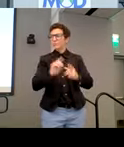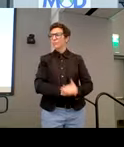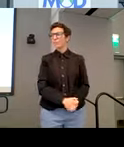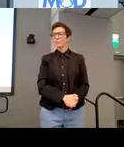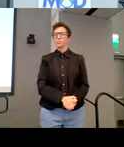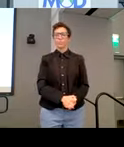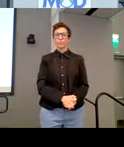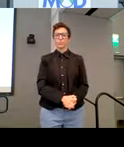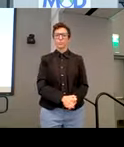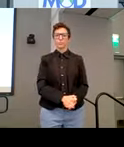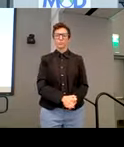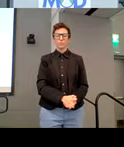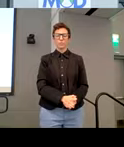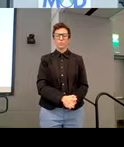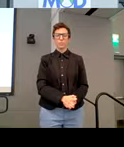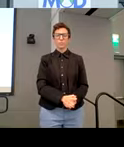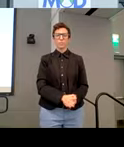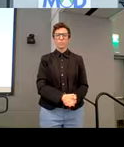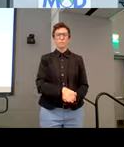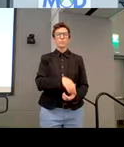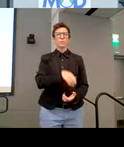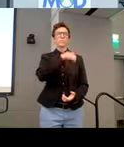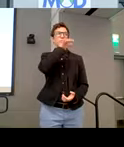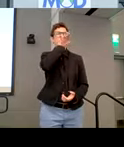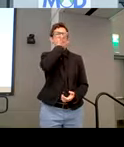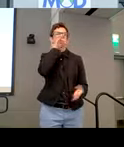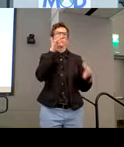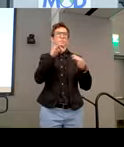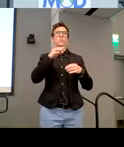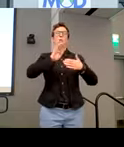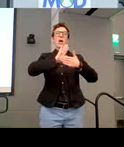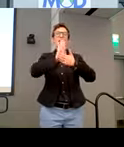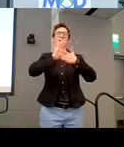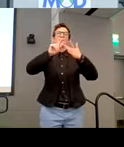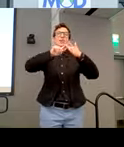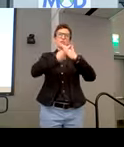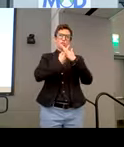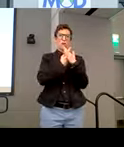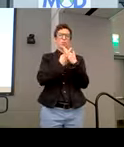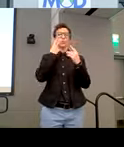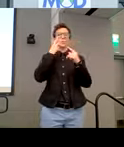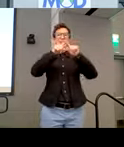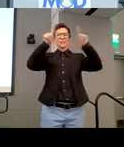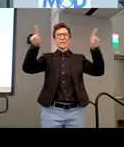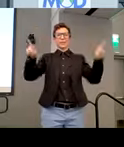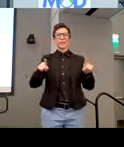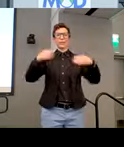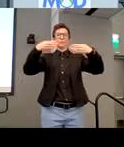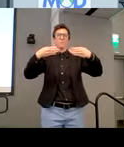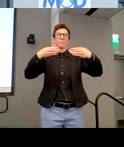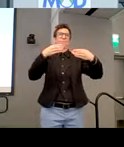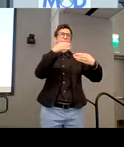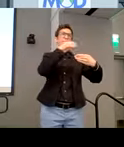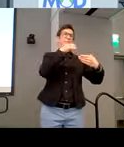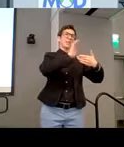When this video starts, a split screen shows the film at left and an ASL interpreter at Captions below